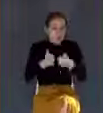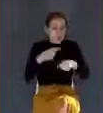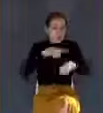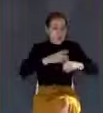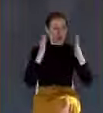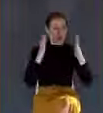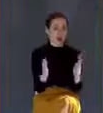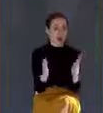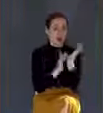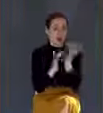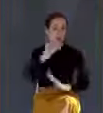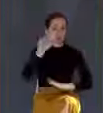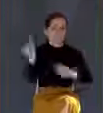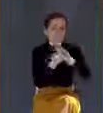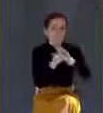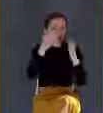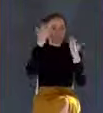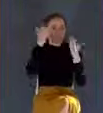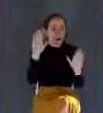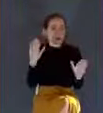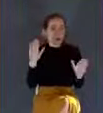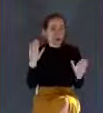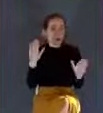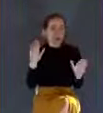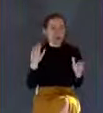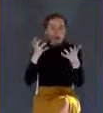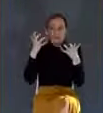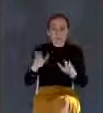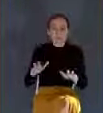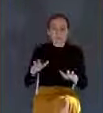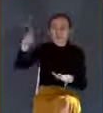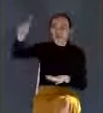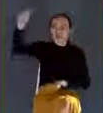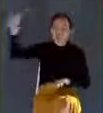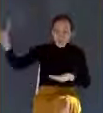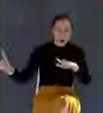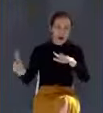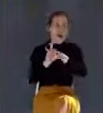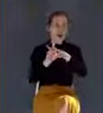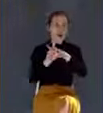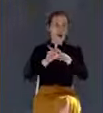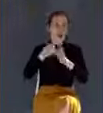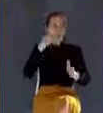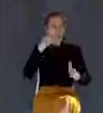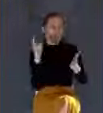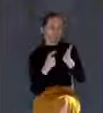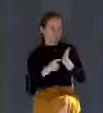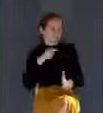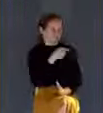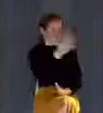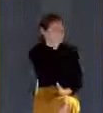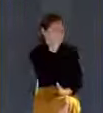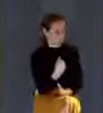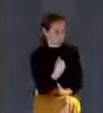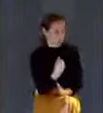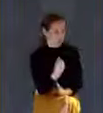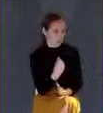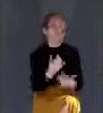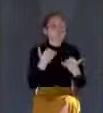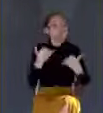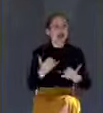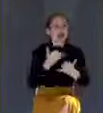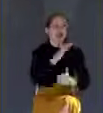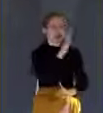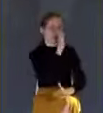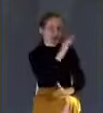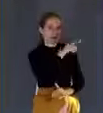suddenly he find you sleeping. And specifically here, he's talking to the doorkeeper. Listen, when the master comes back,